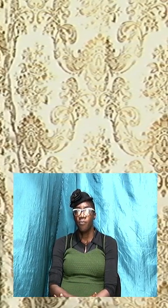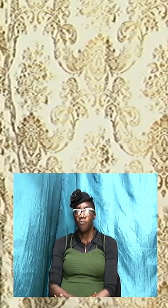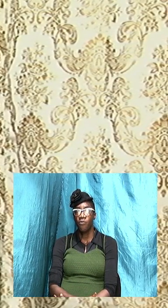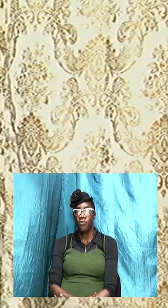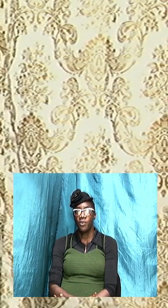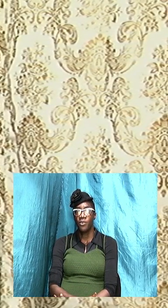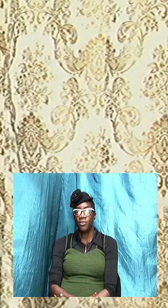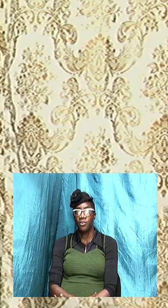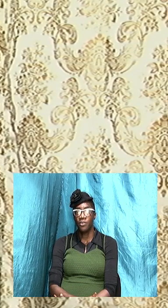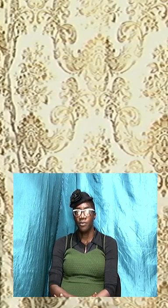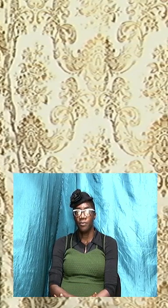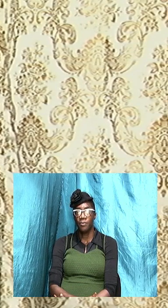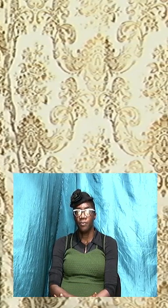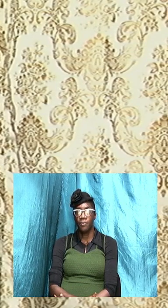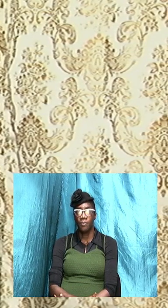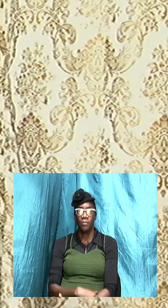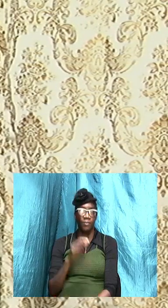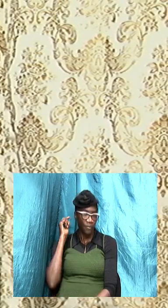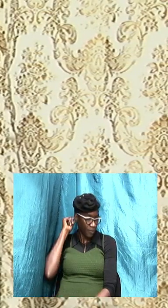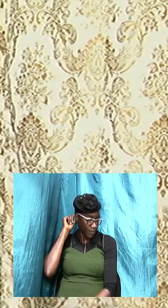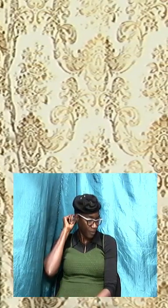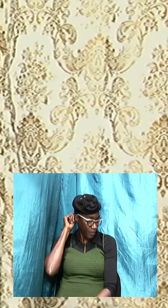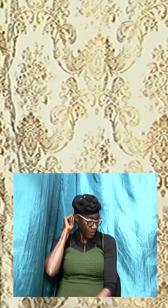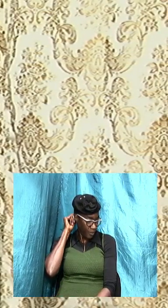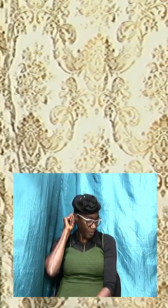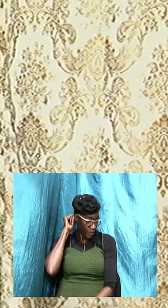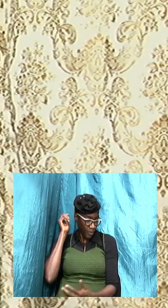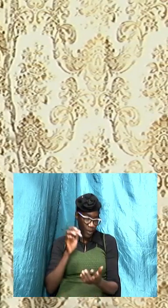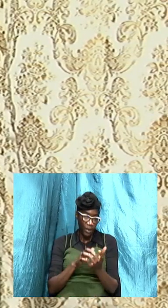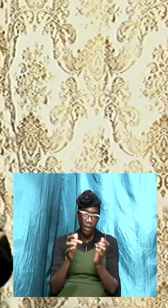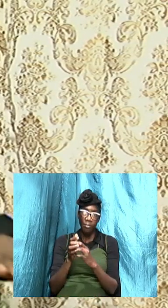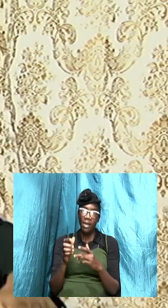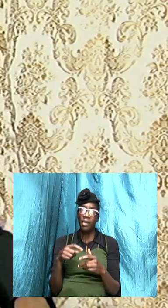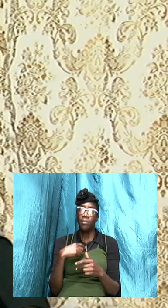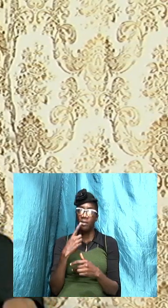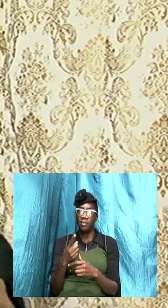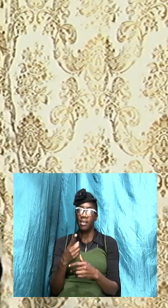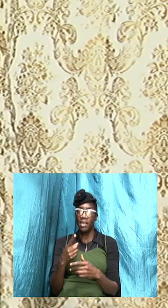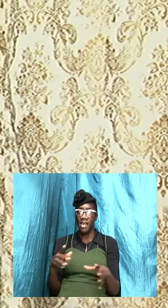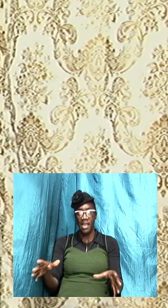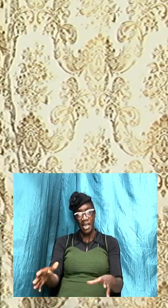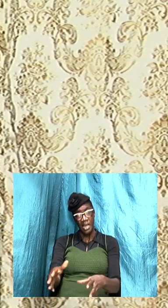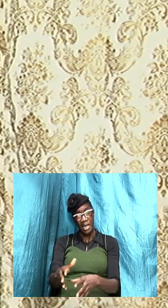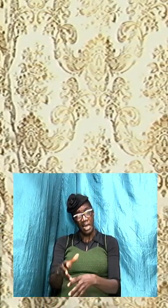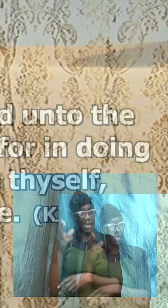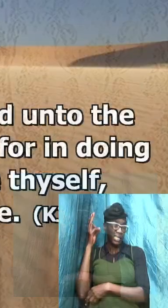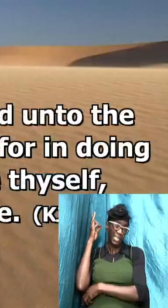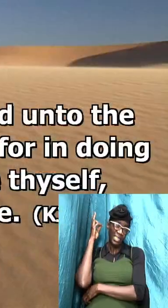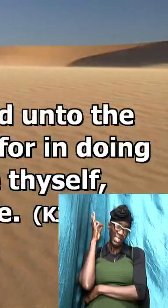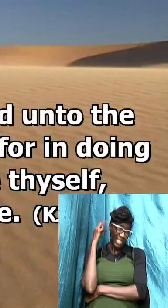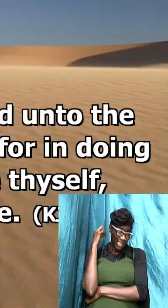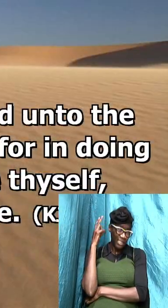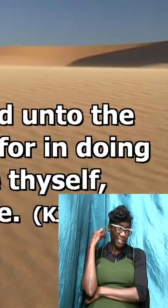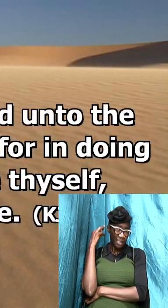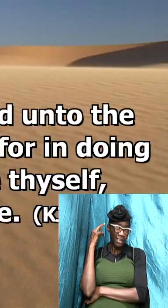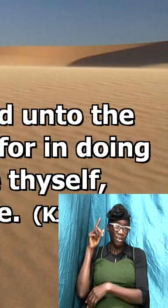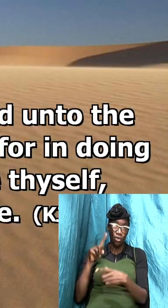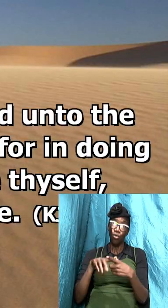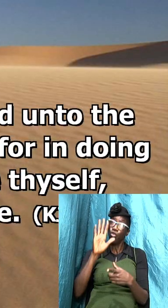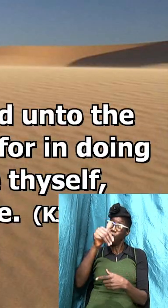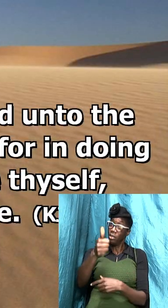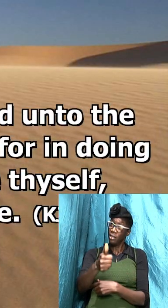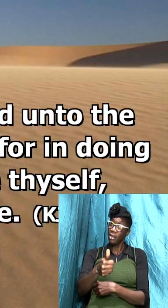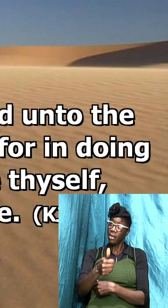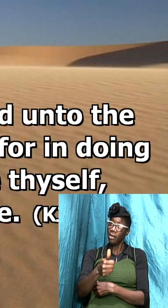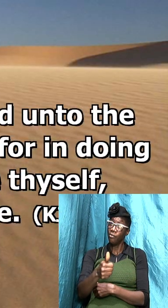and the Bible tells us look here take heed unto thyself